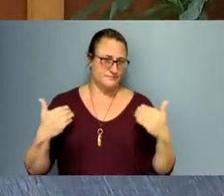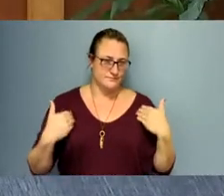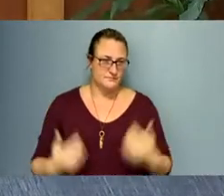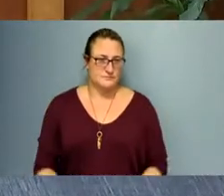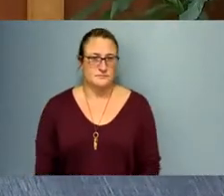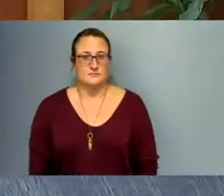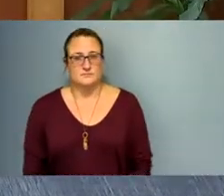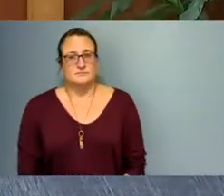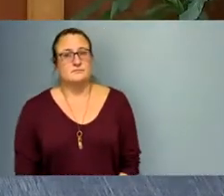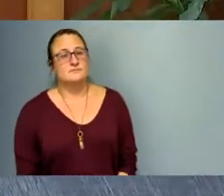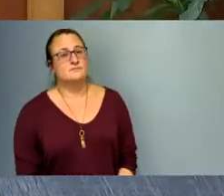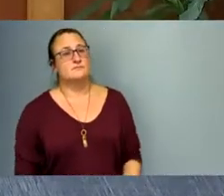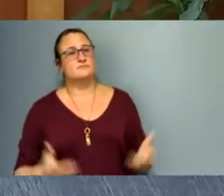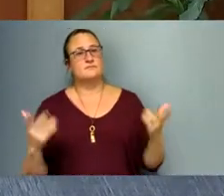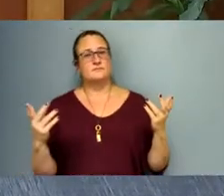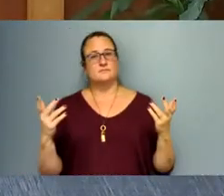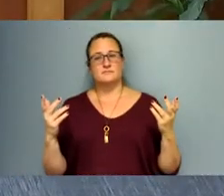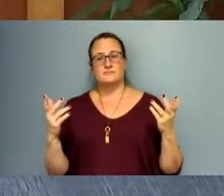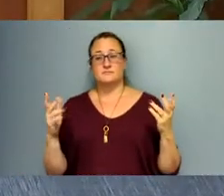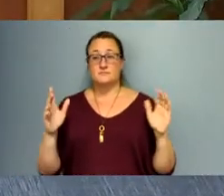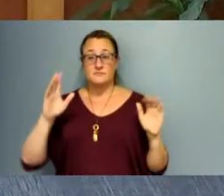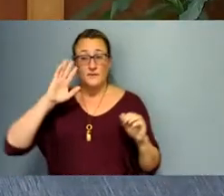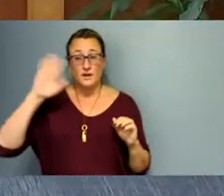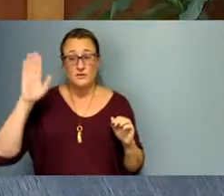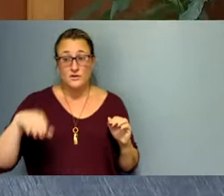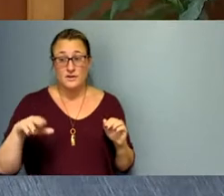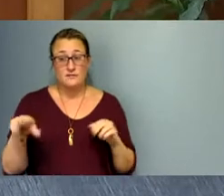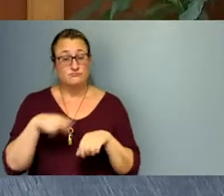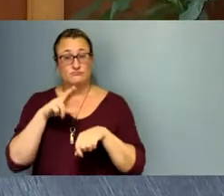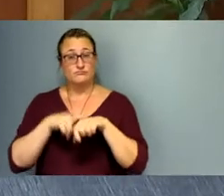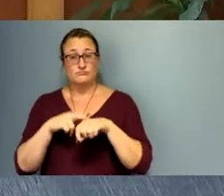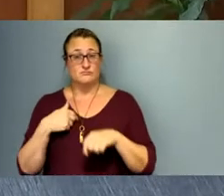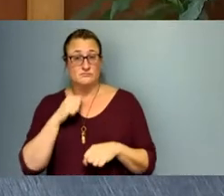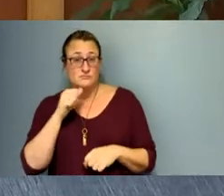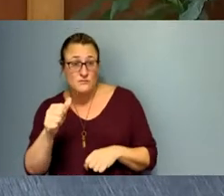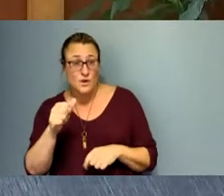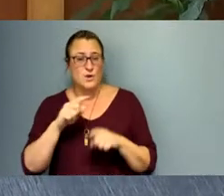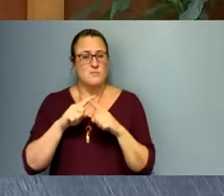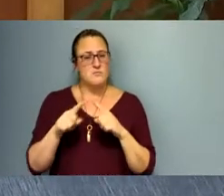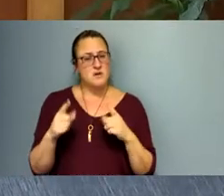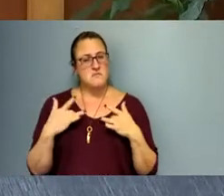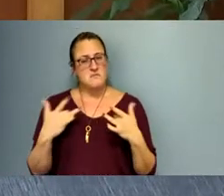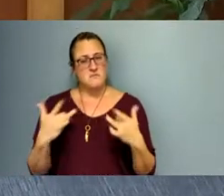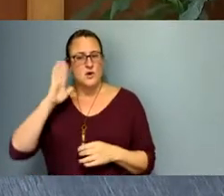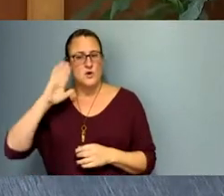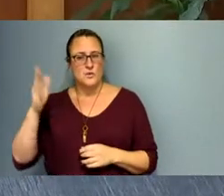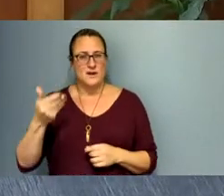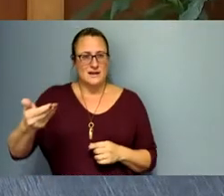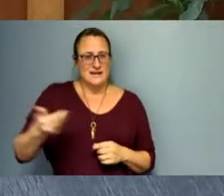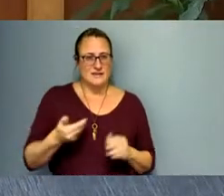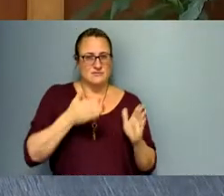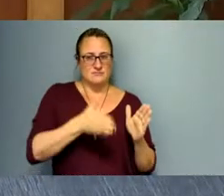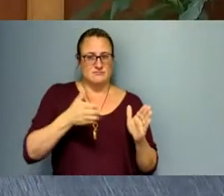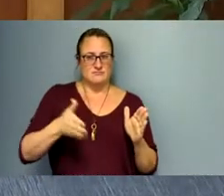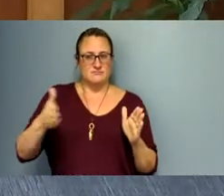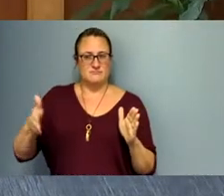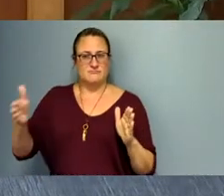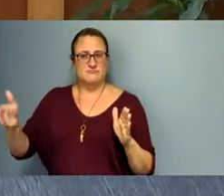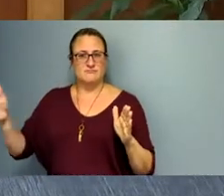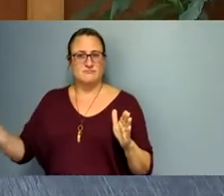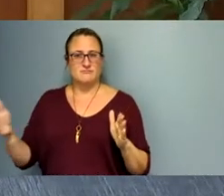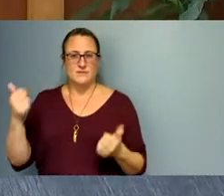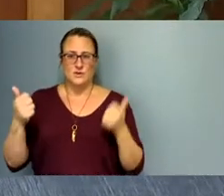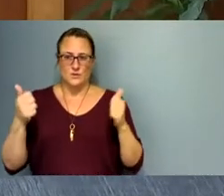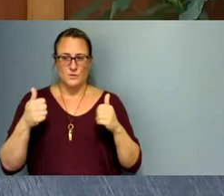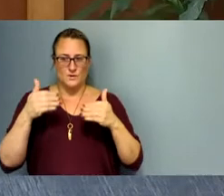Although we don't normally do this, I'd like to just give a moment for each row officer to introduce themselves and say which row you are holding,